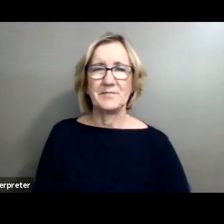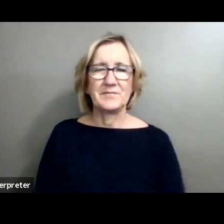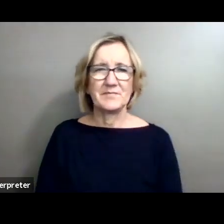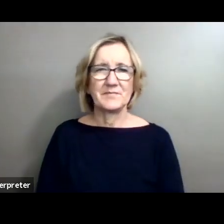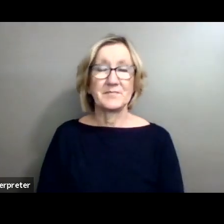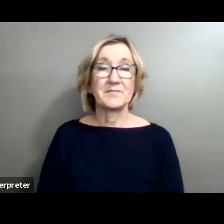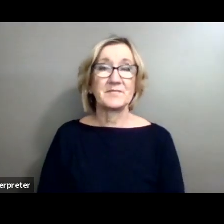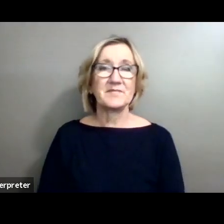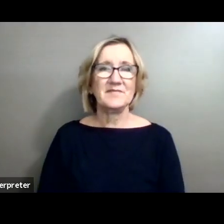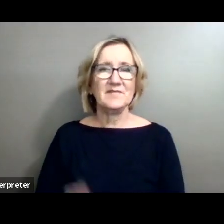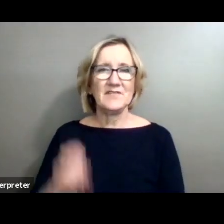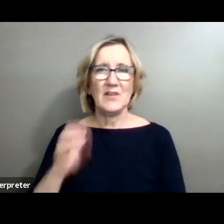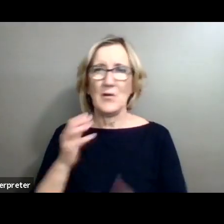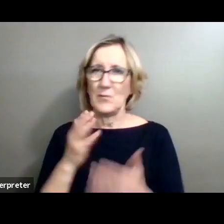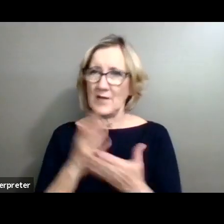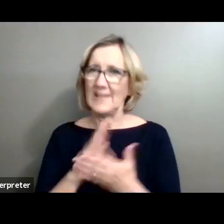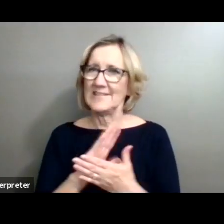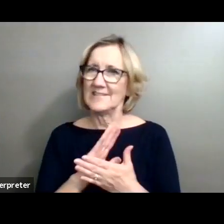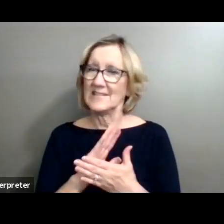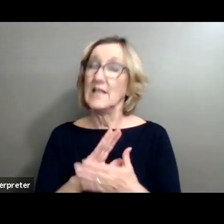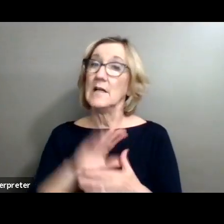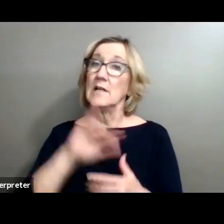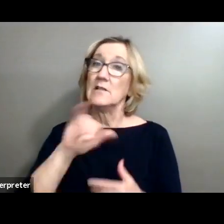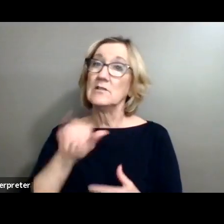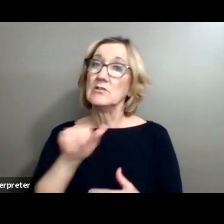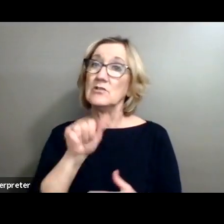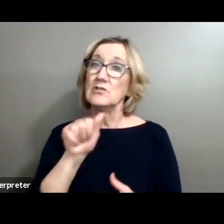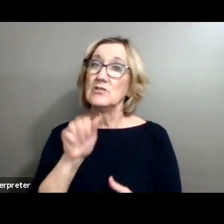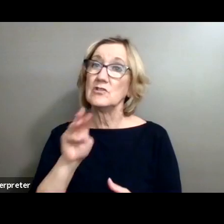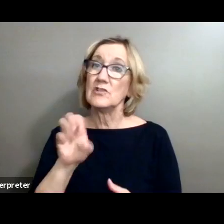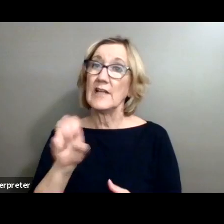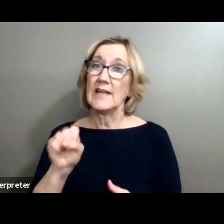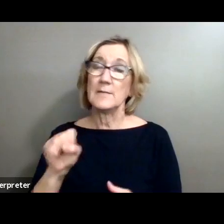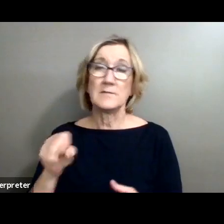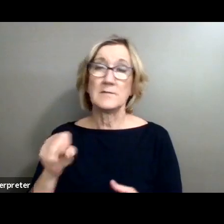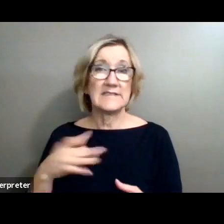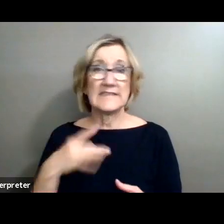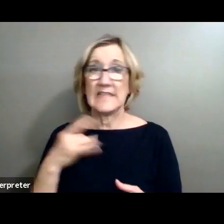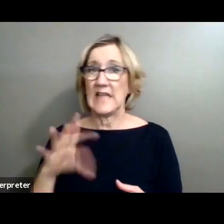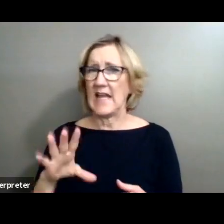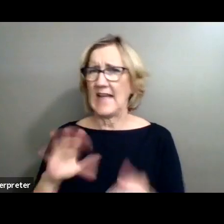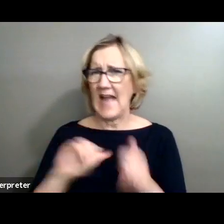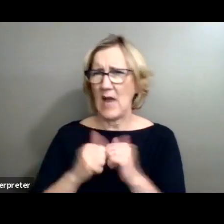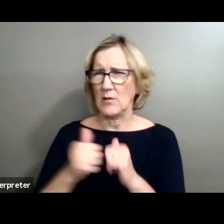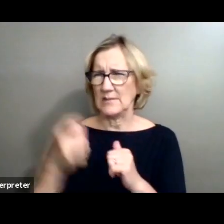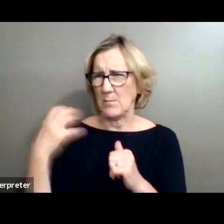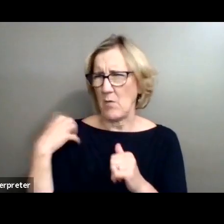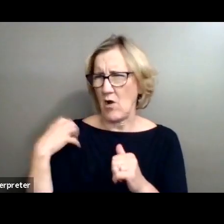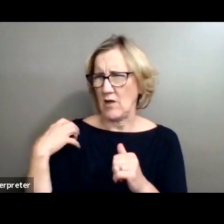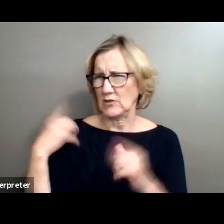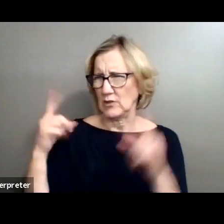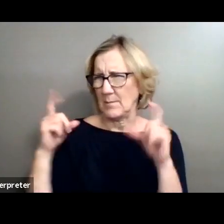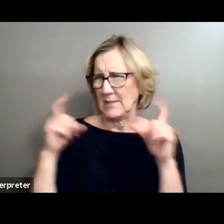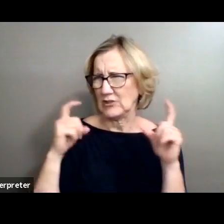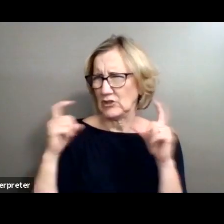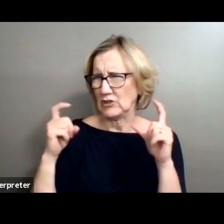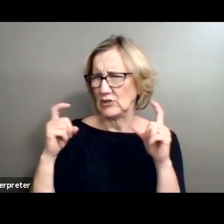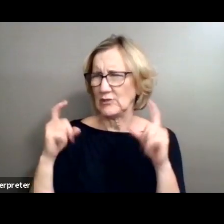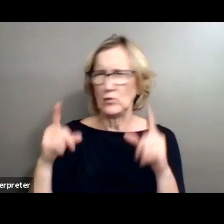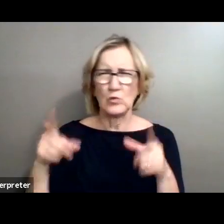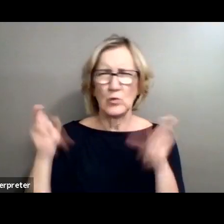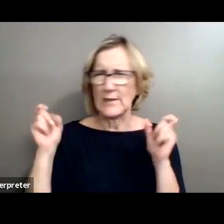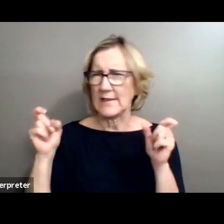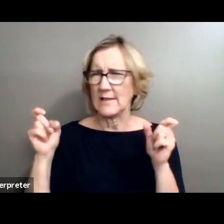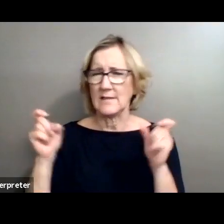All right. James did not like the way his boss took portraits. His boss shot the photographs too quickly.